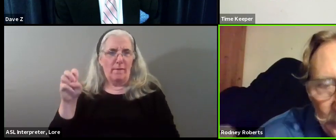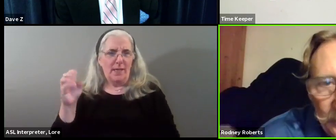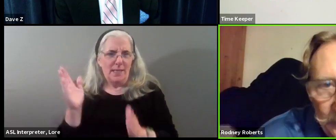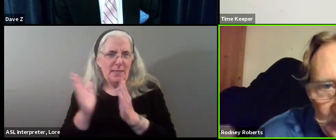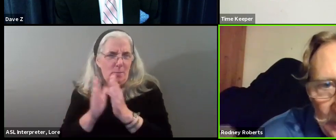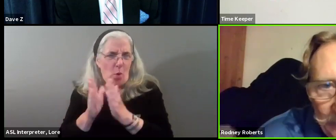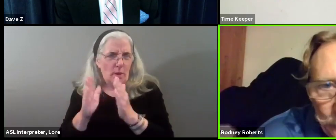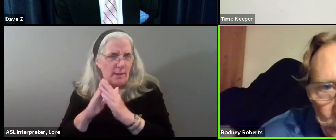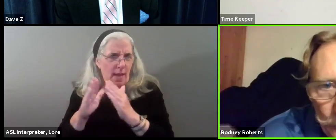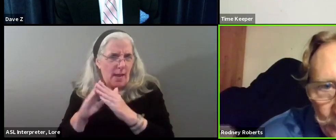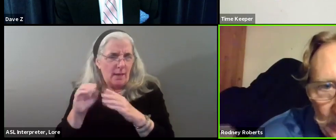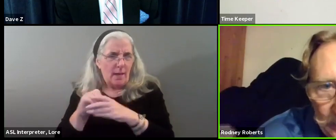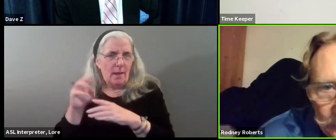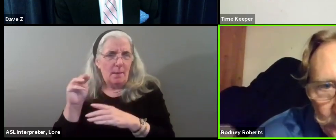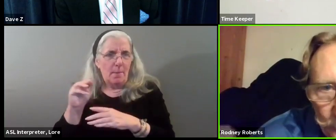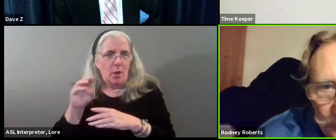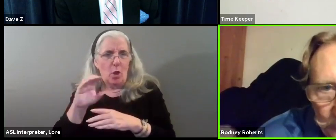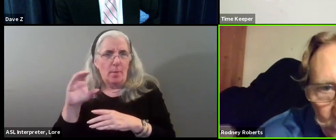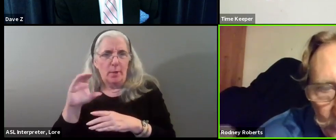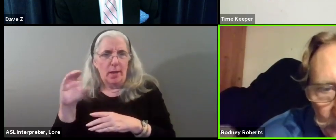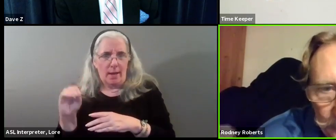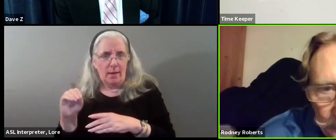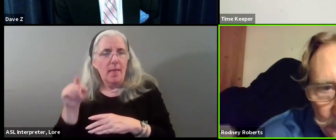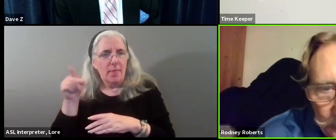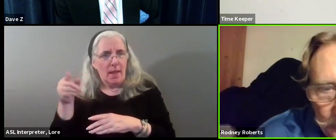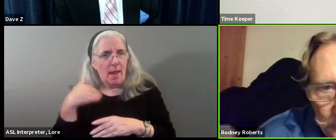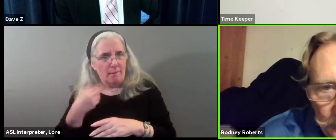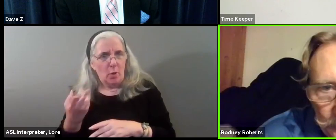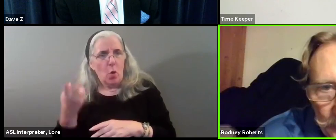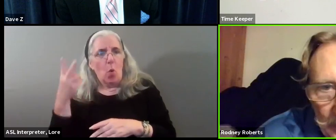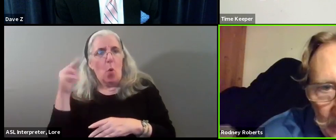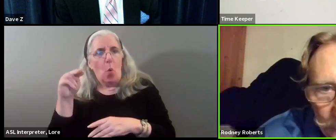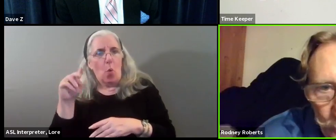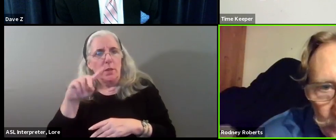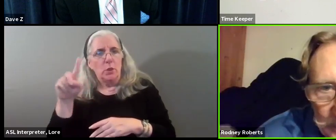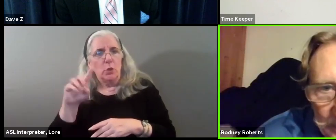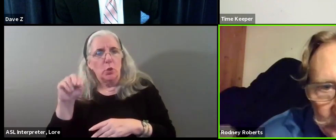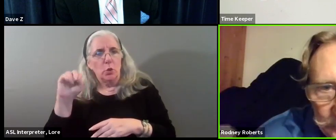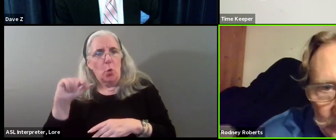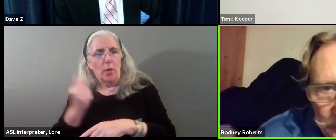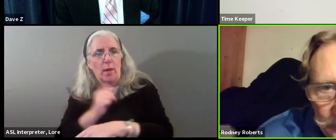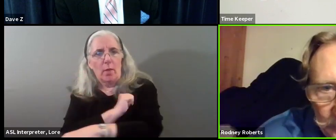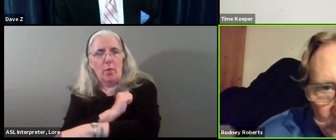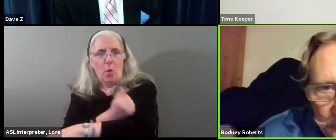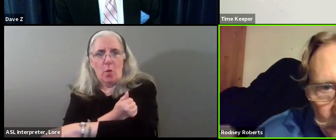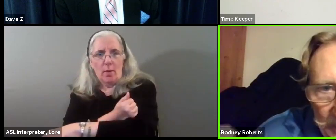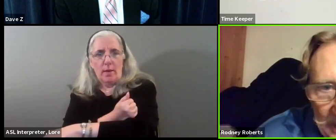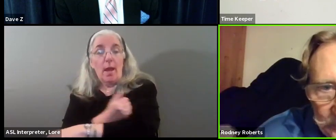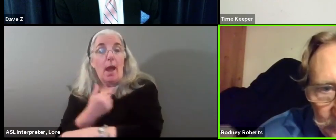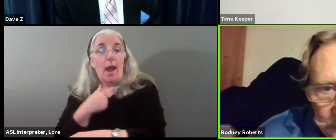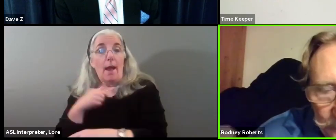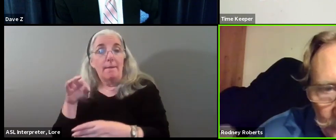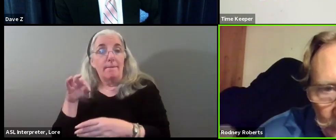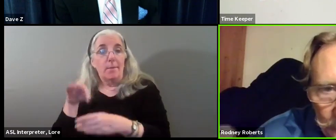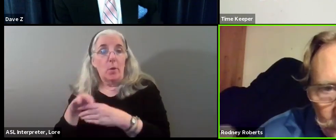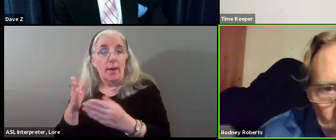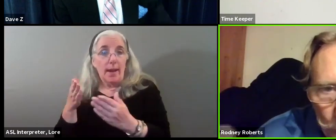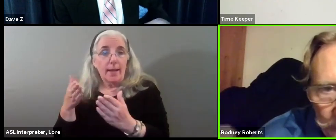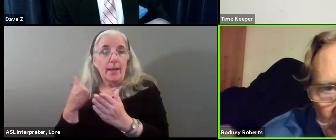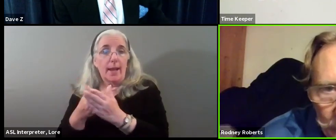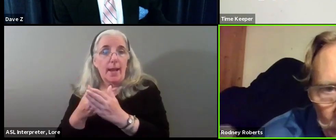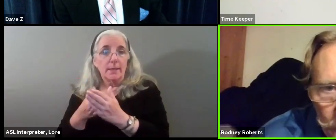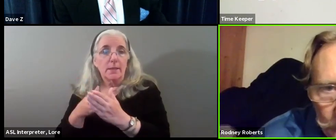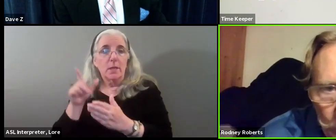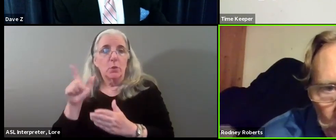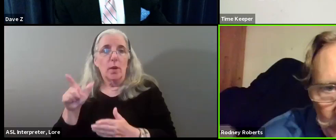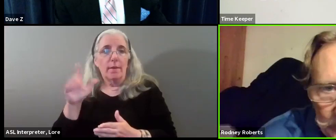Greenbelt. They have their own planning and zoning authority. I voted against the massive 2